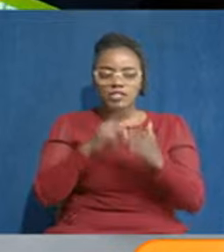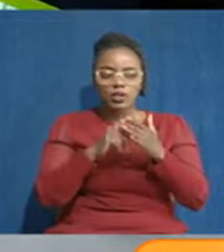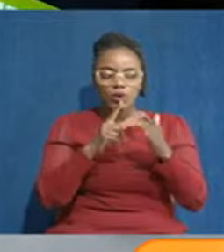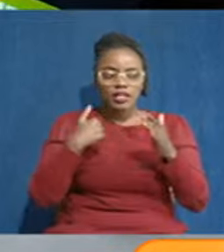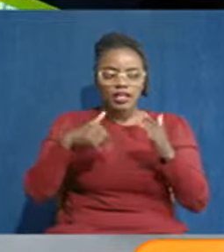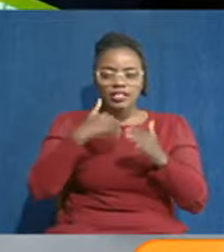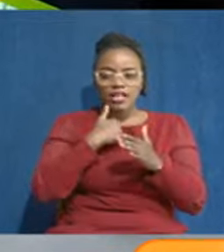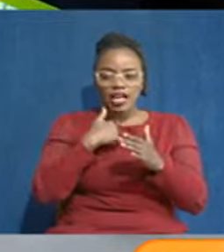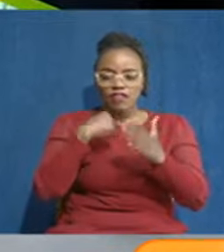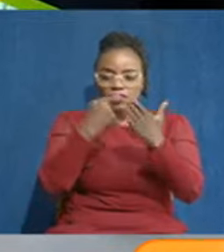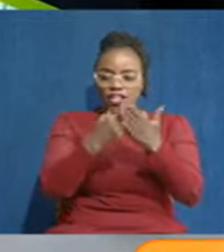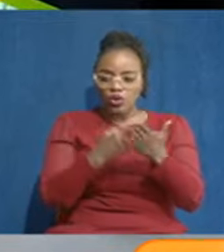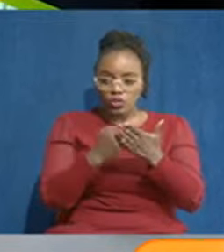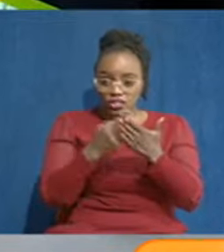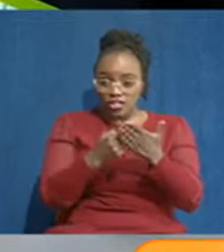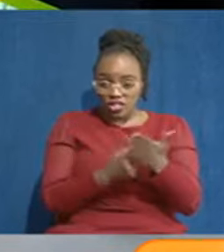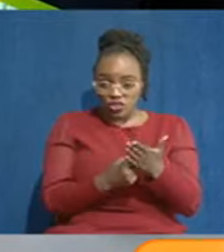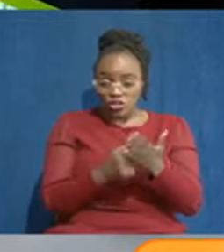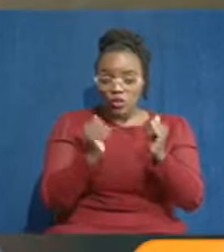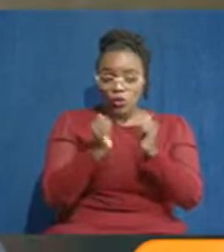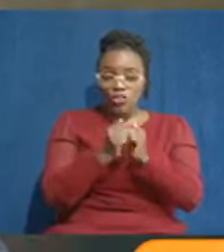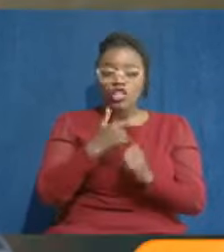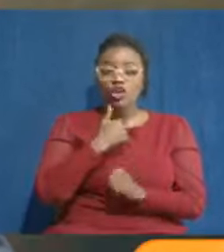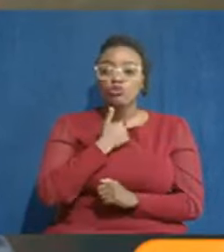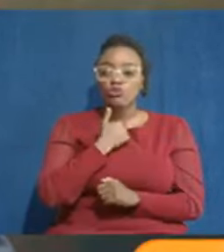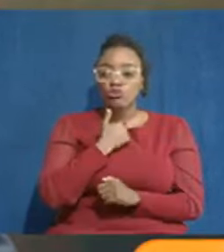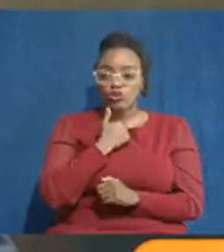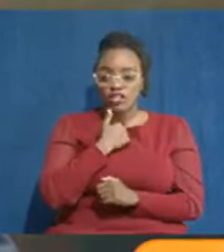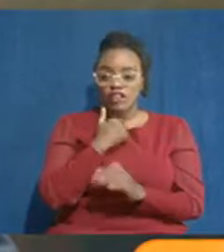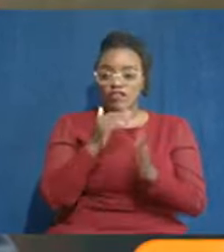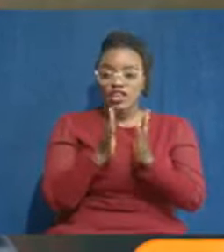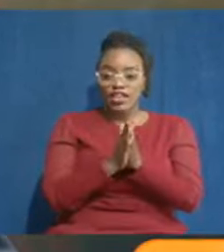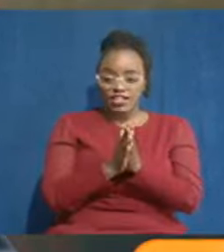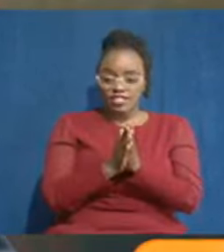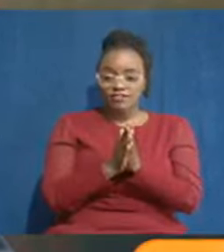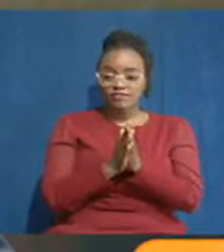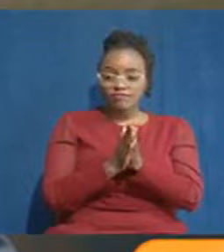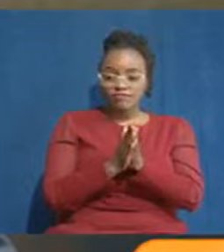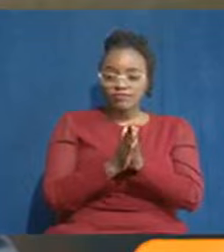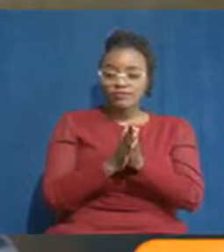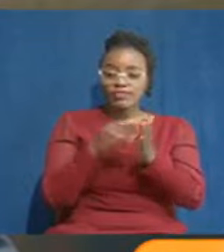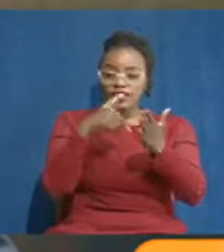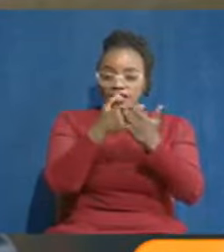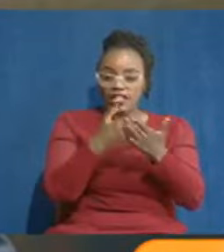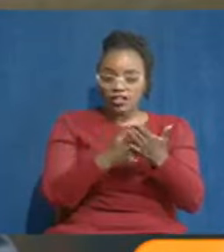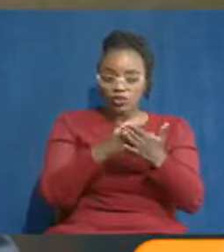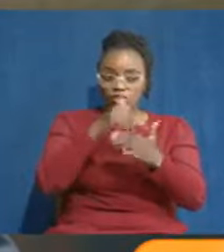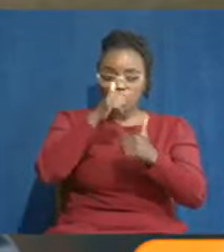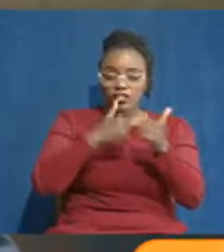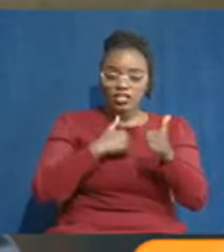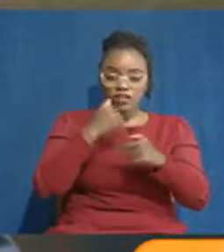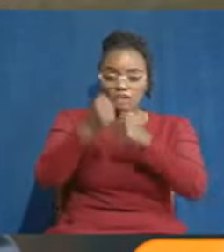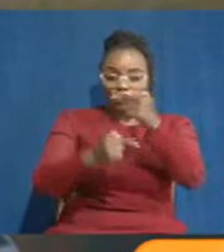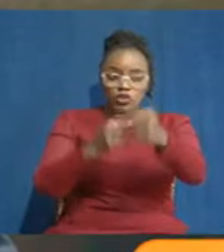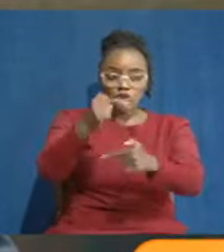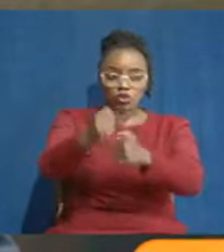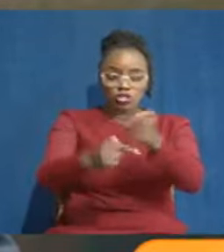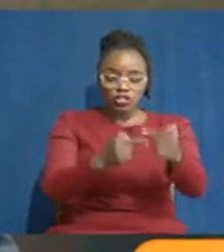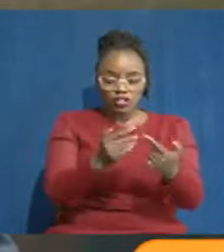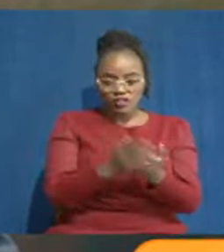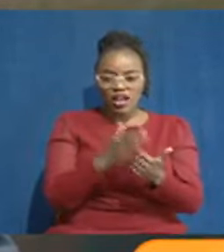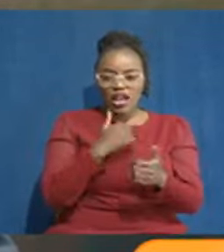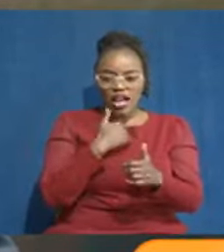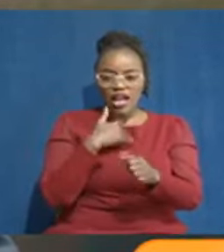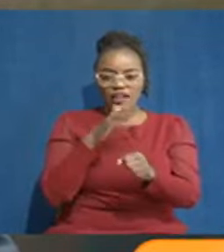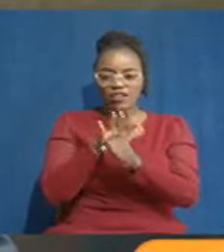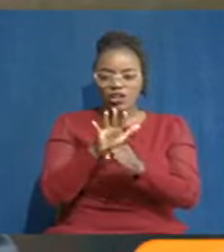have had negotiations with the unions and that the negotiations have been going on. There are quite a